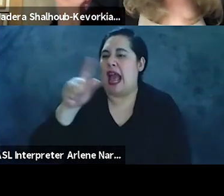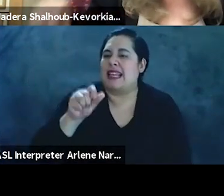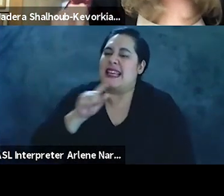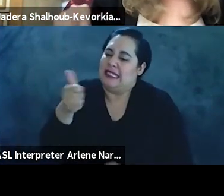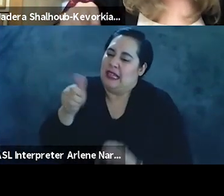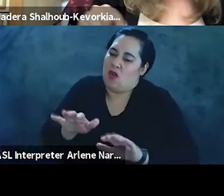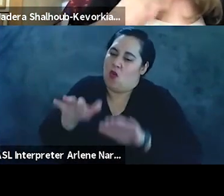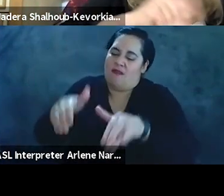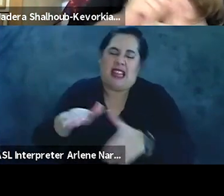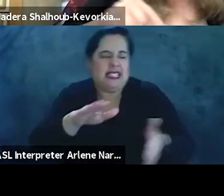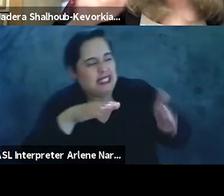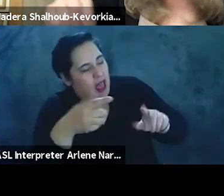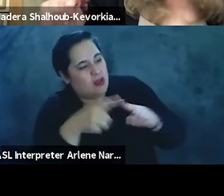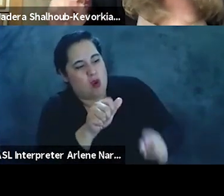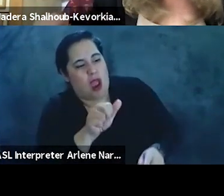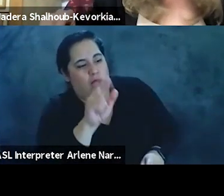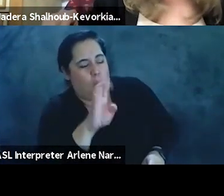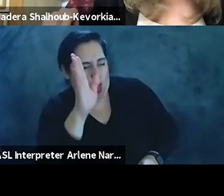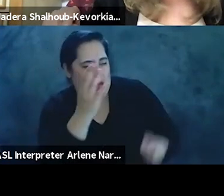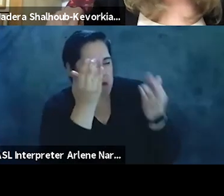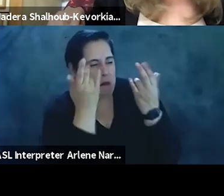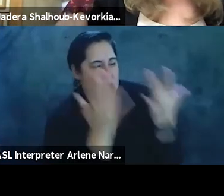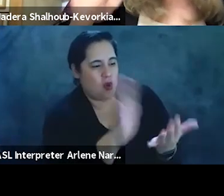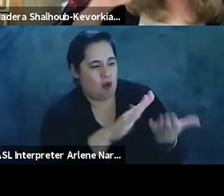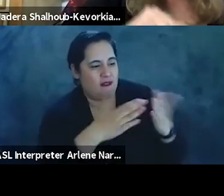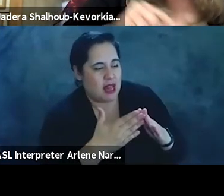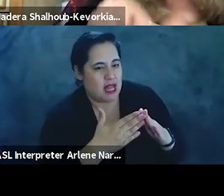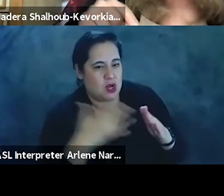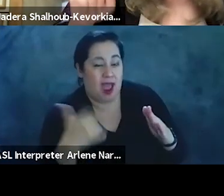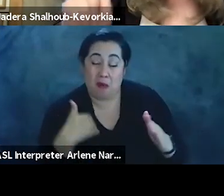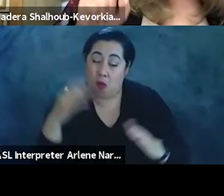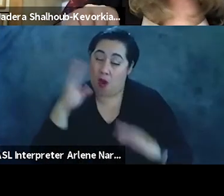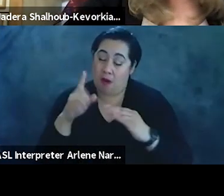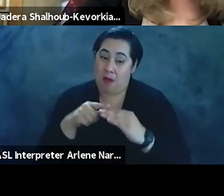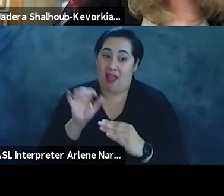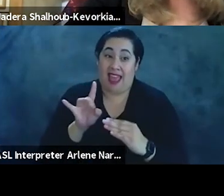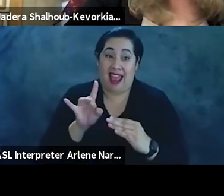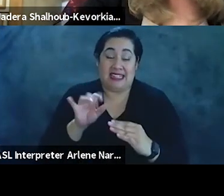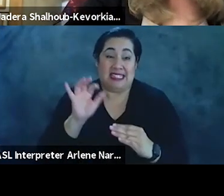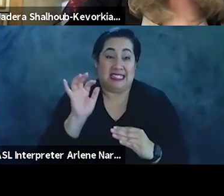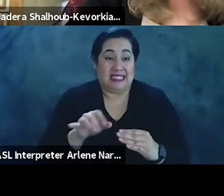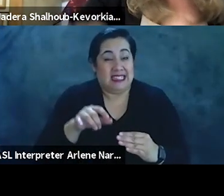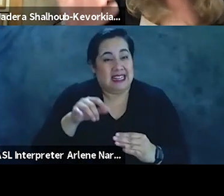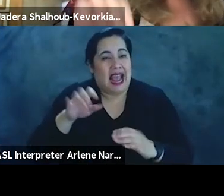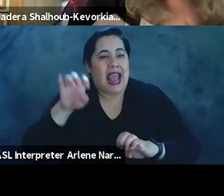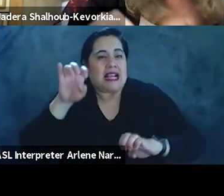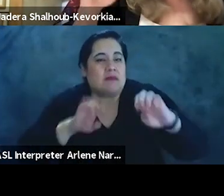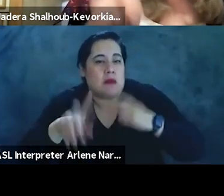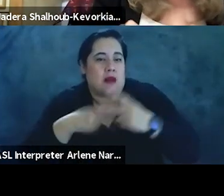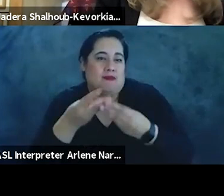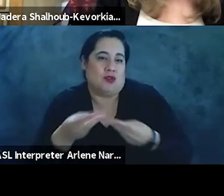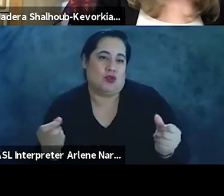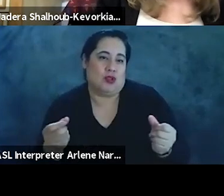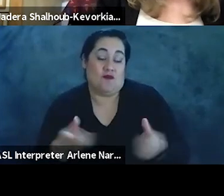death to the Arabs, and we shall burn your villages. I'm worried about exterminatory solution. So from here,